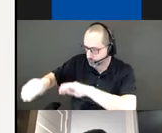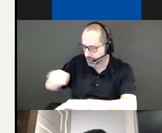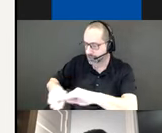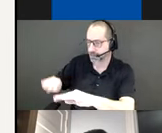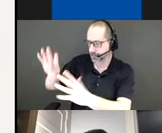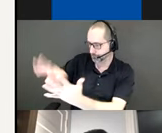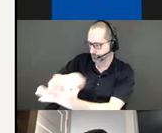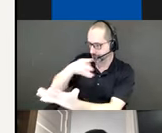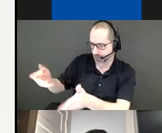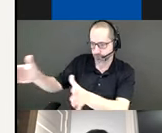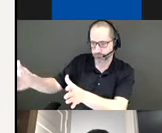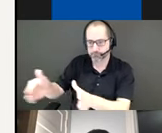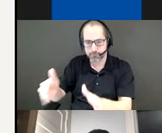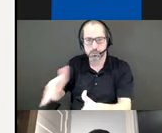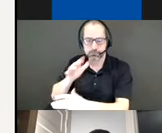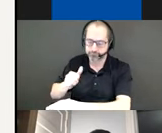habitats over time